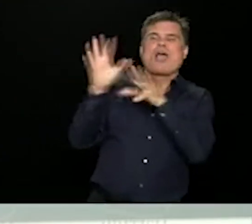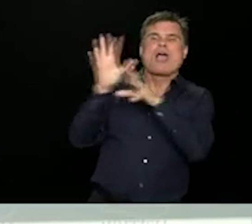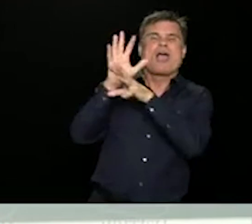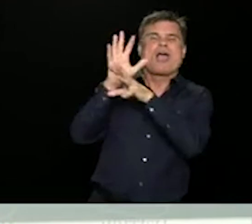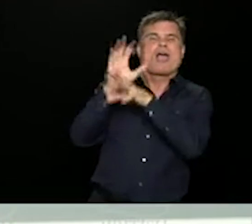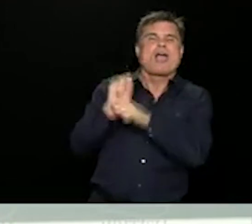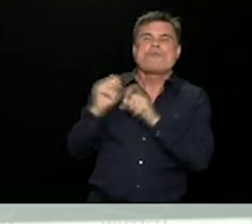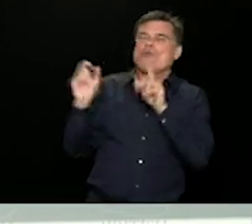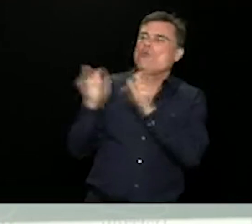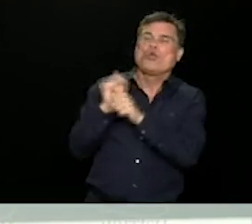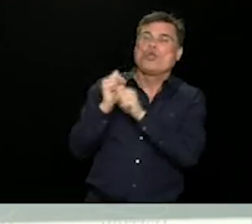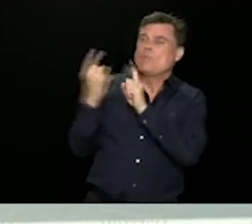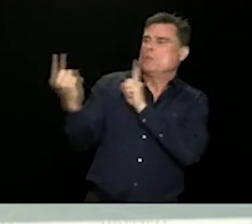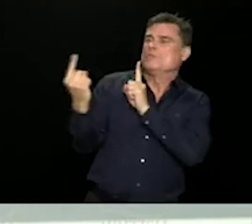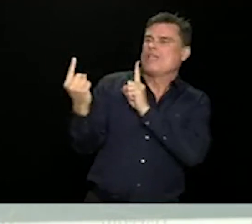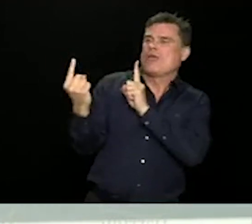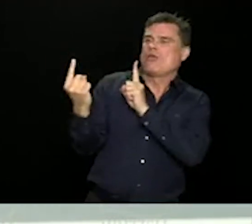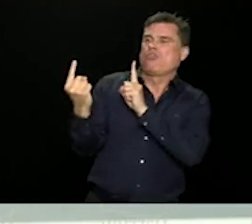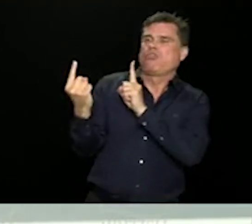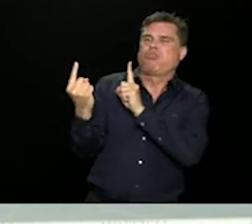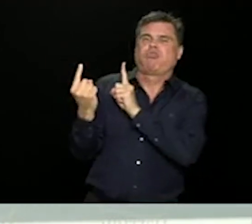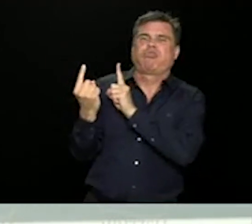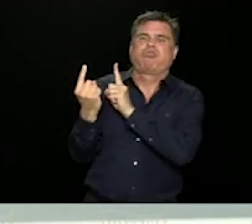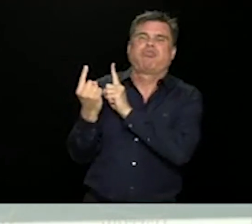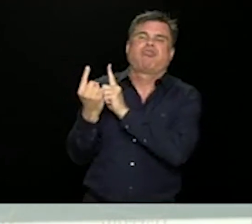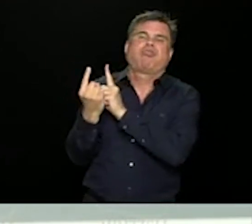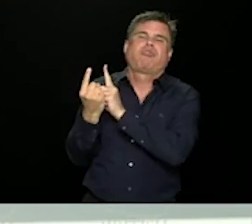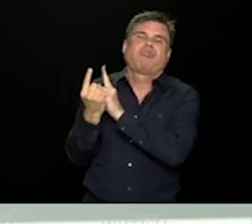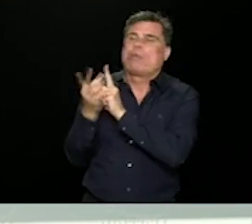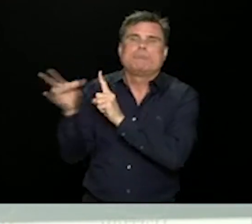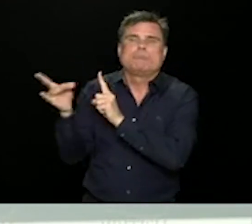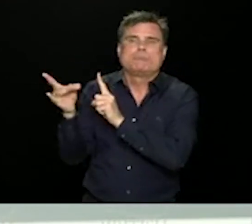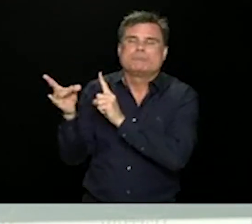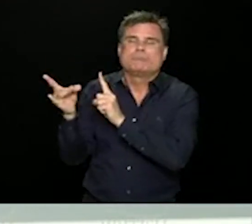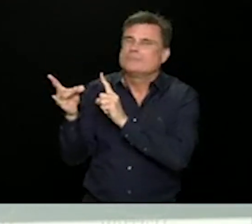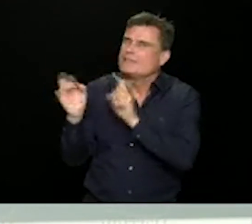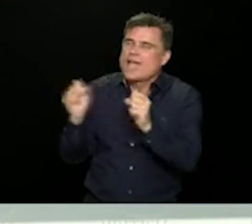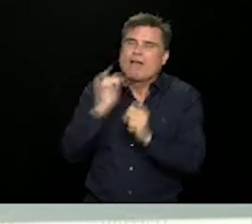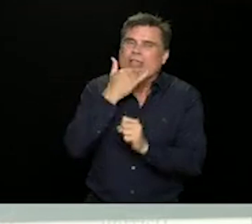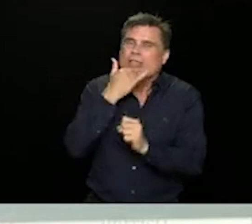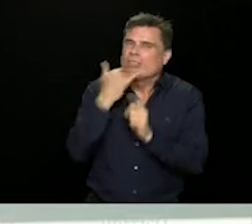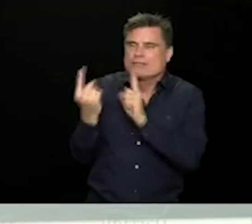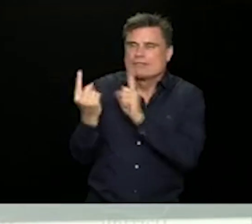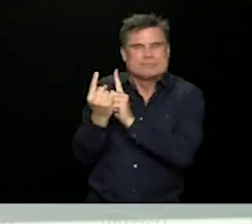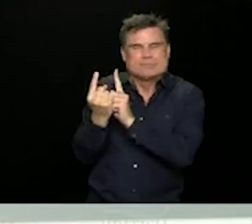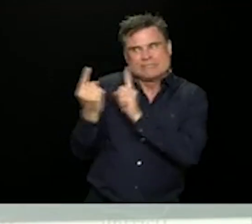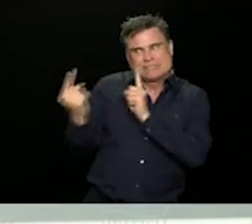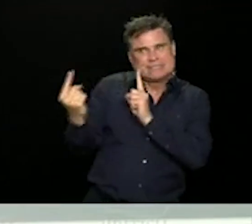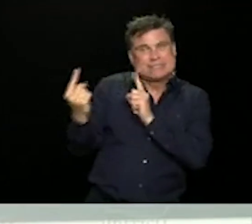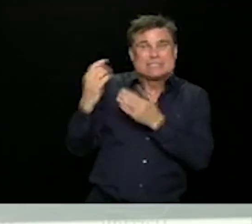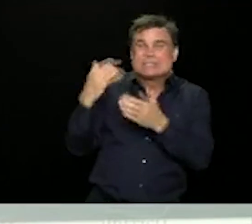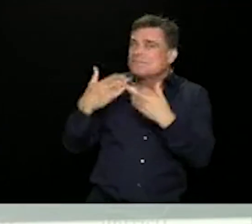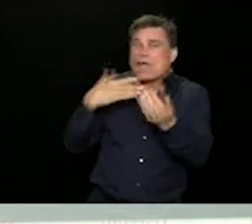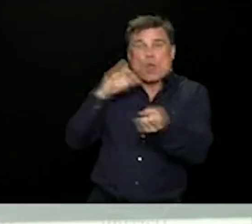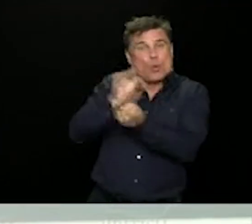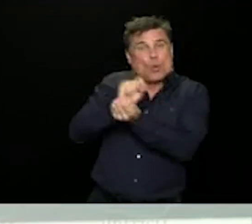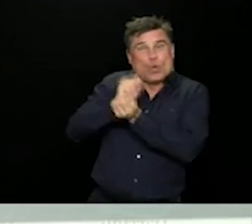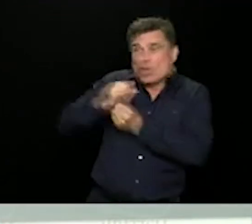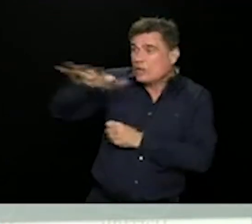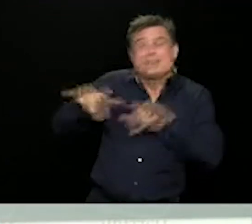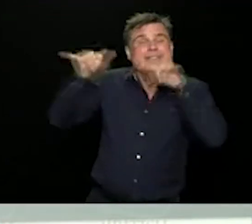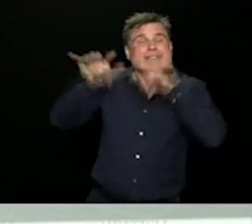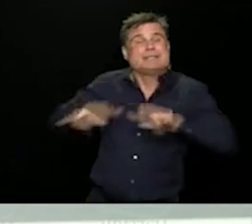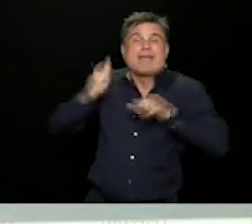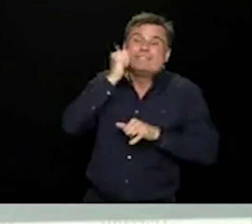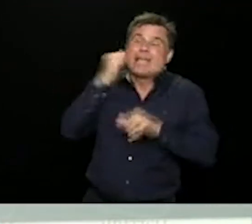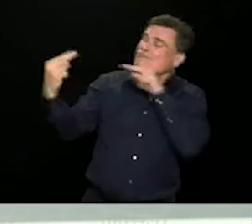it very quickly. And this is just a wake-up call to remind people that we need to look at these situations. And we can become complacent